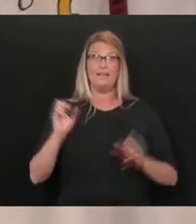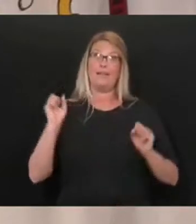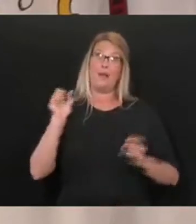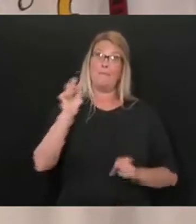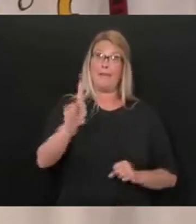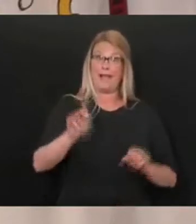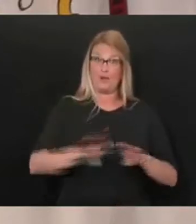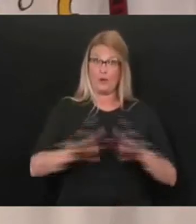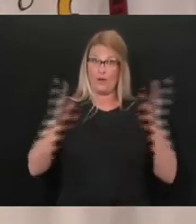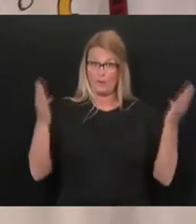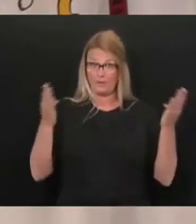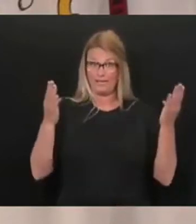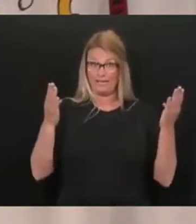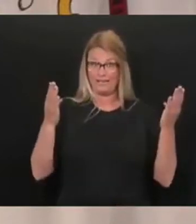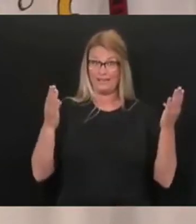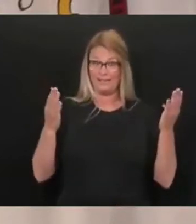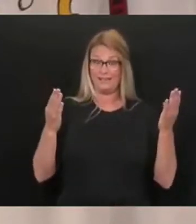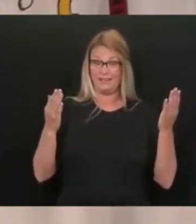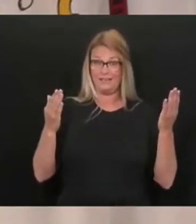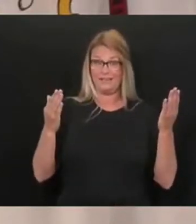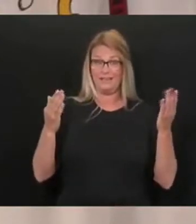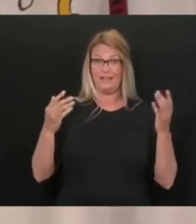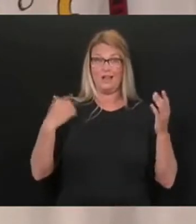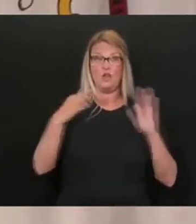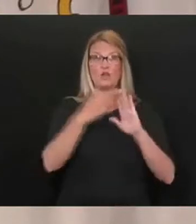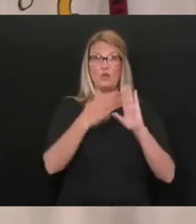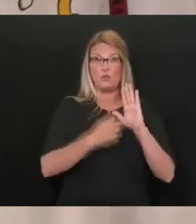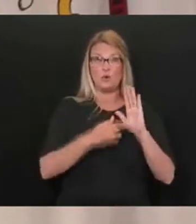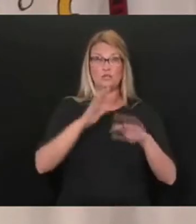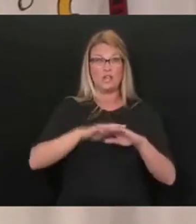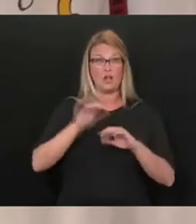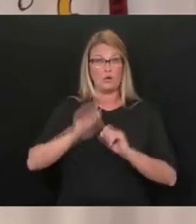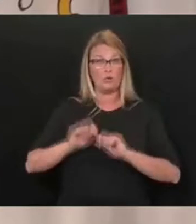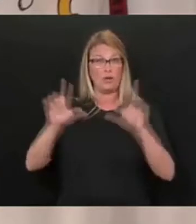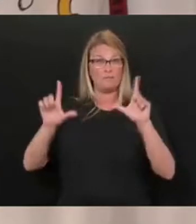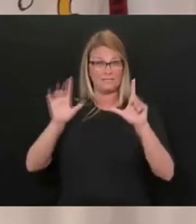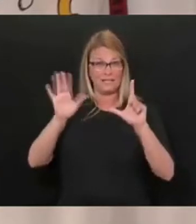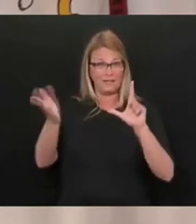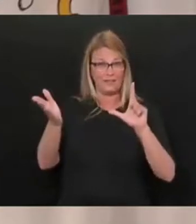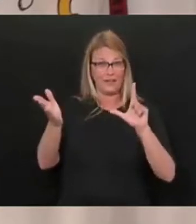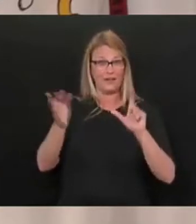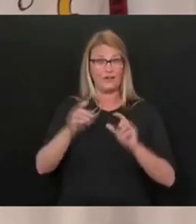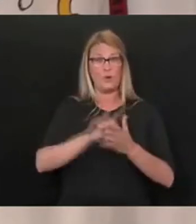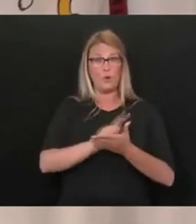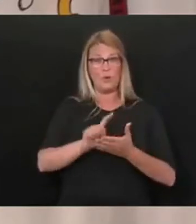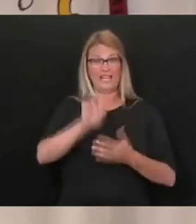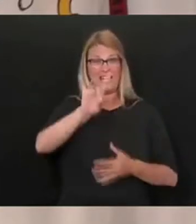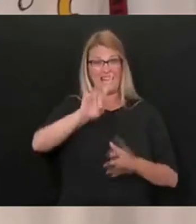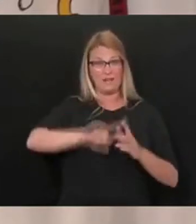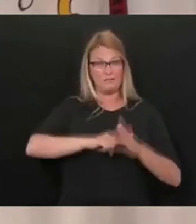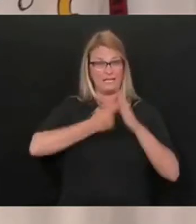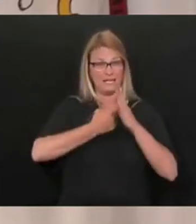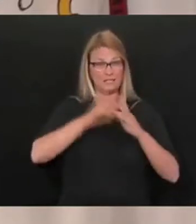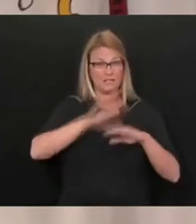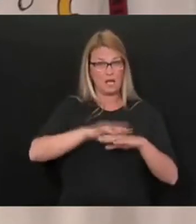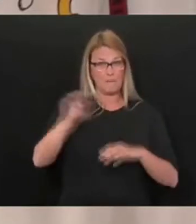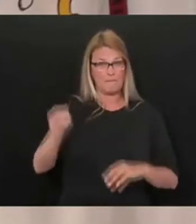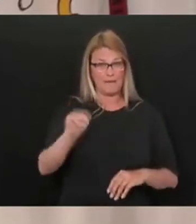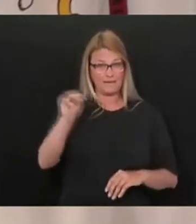guidances are up, you know, on our website and everything. Week eight will begin on Monday with,